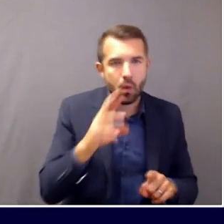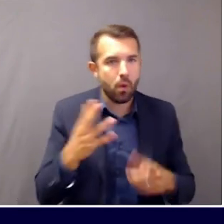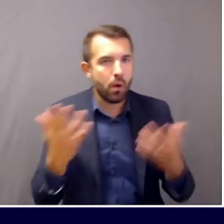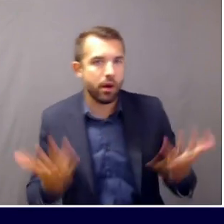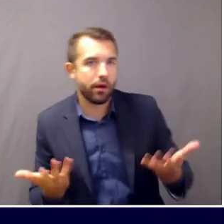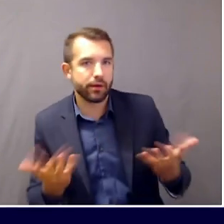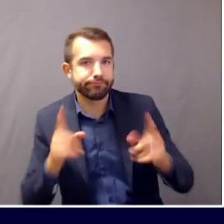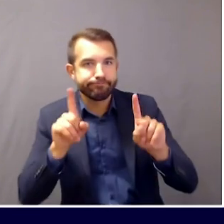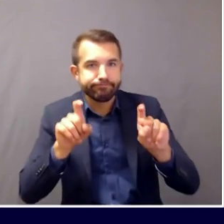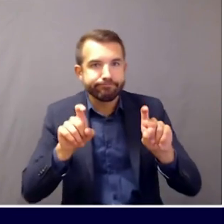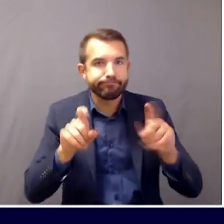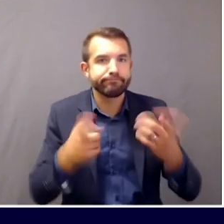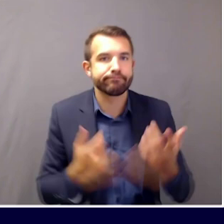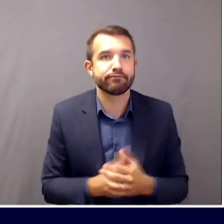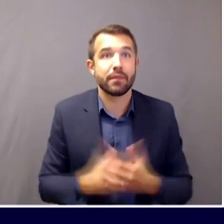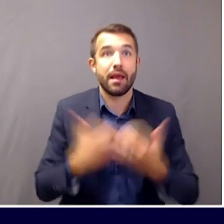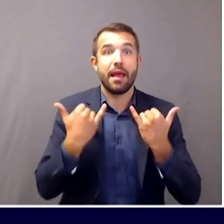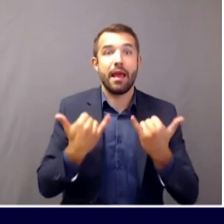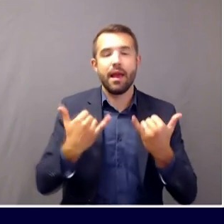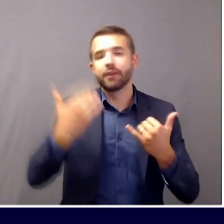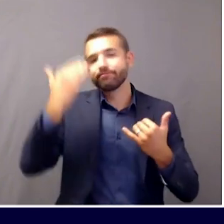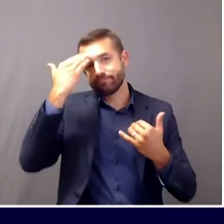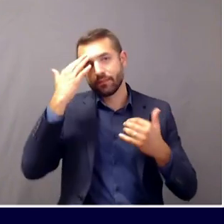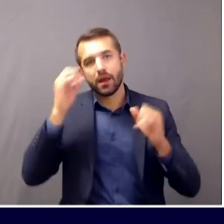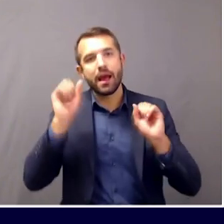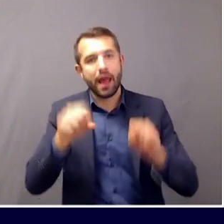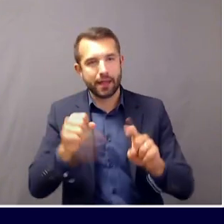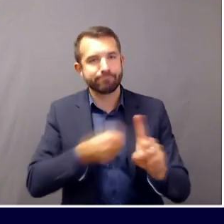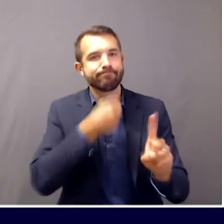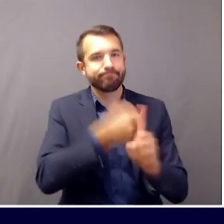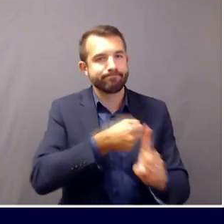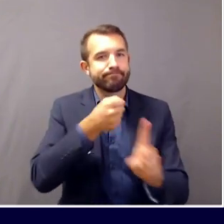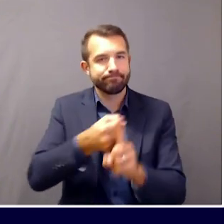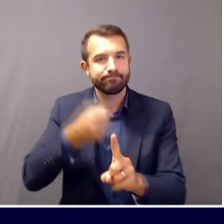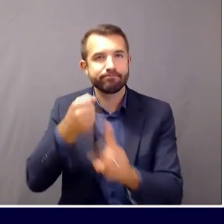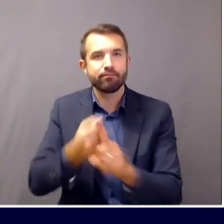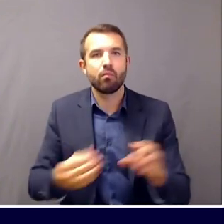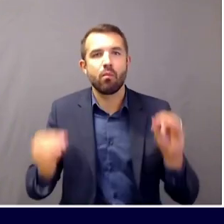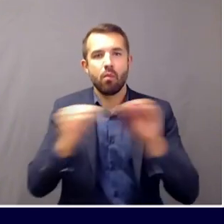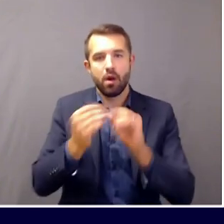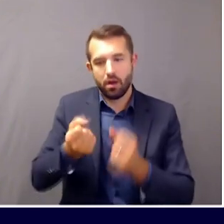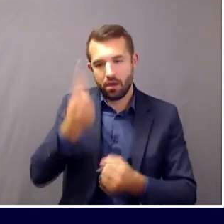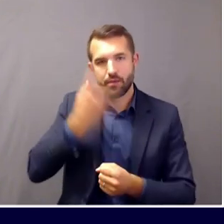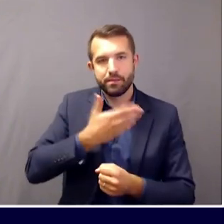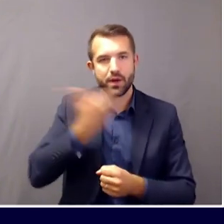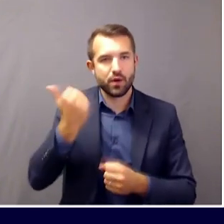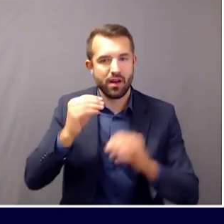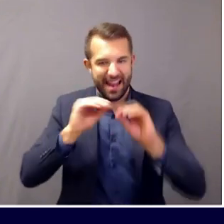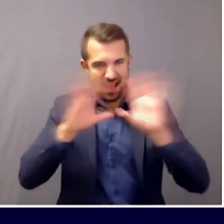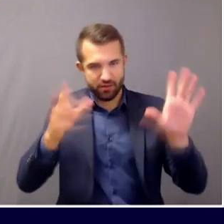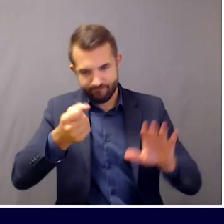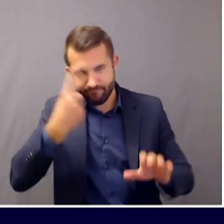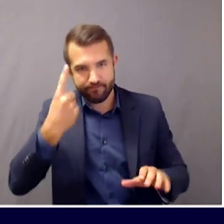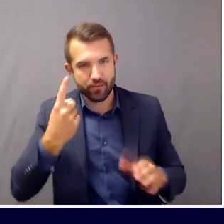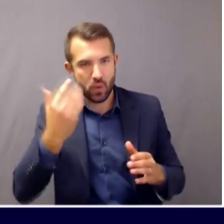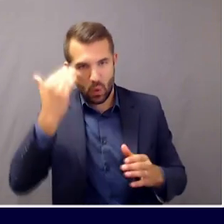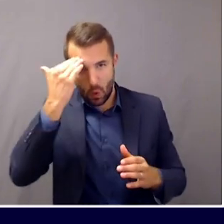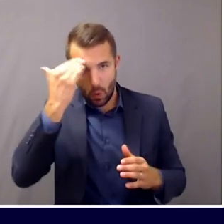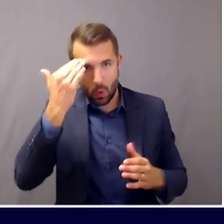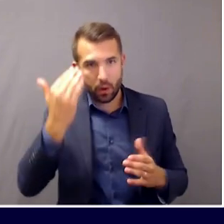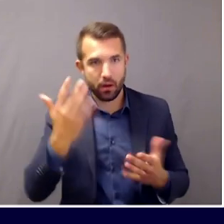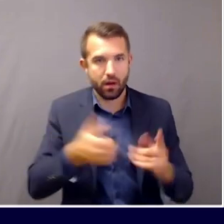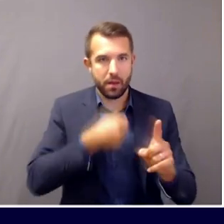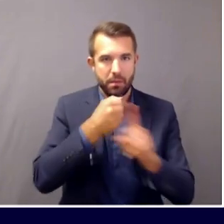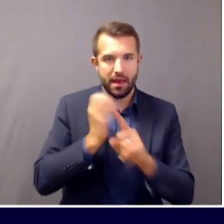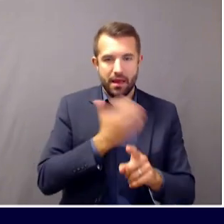affected. So the risk to children, we have a much better sense and characterization of, and that absolutely factors into how we think about any return